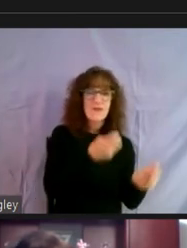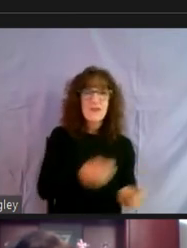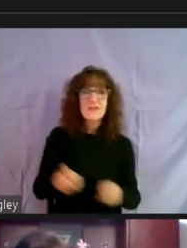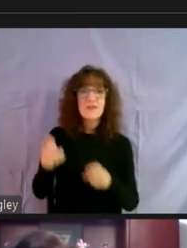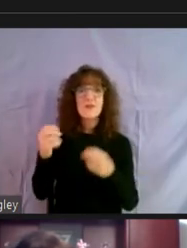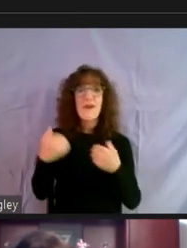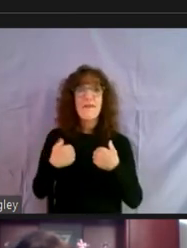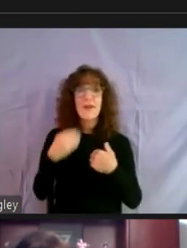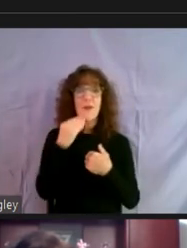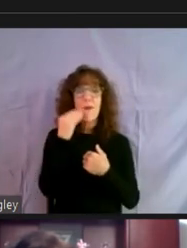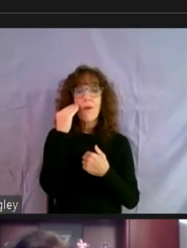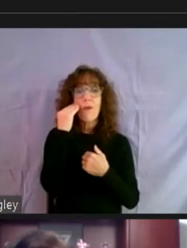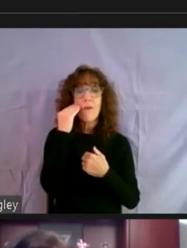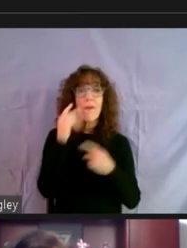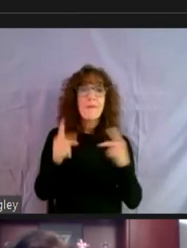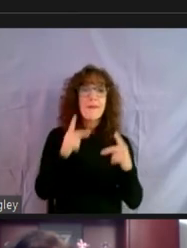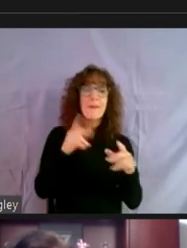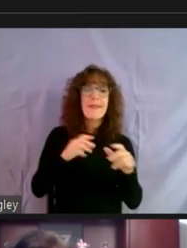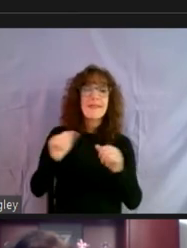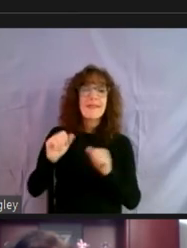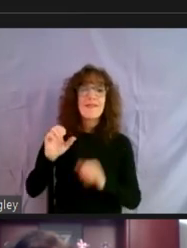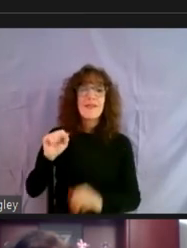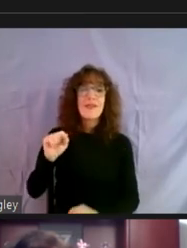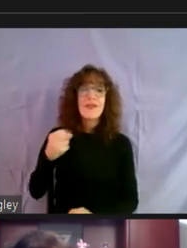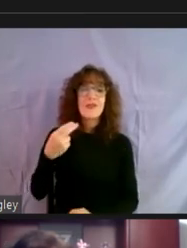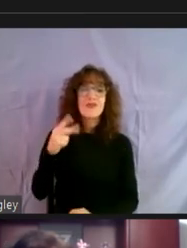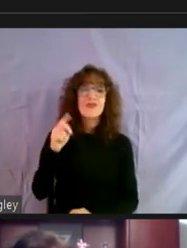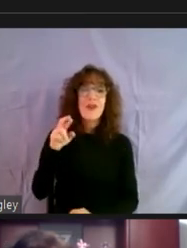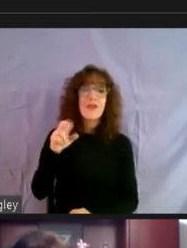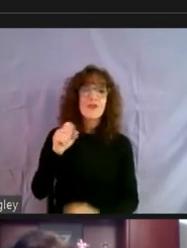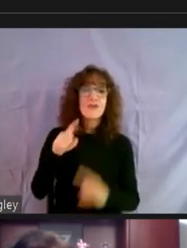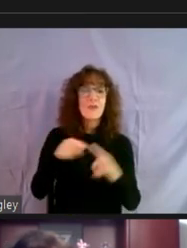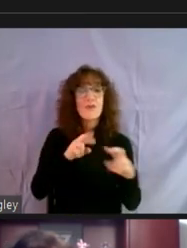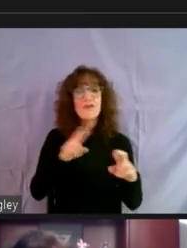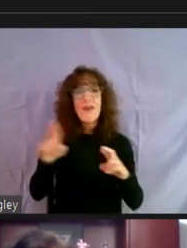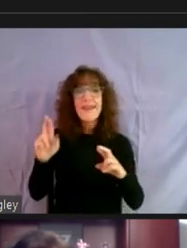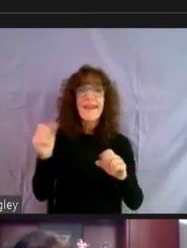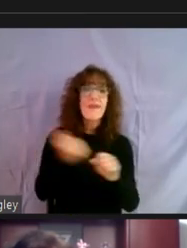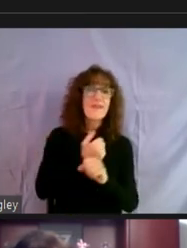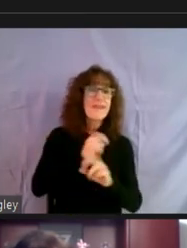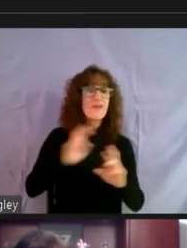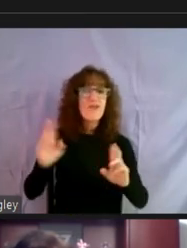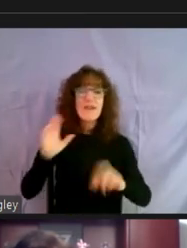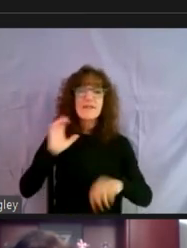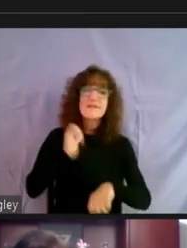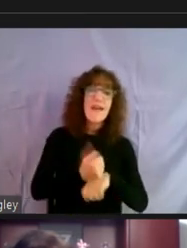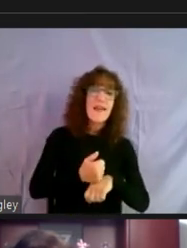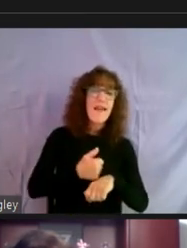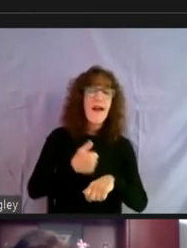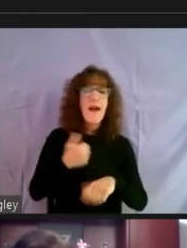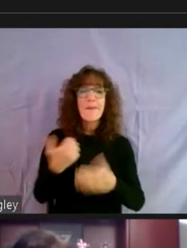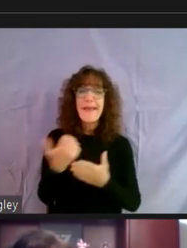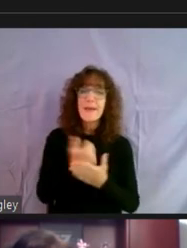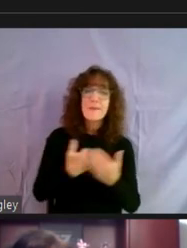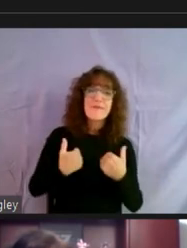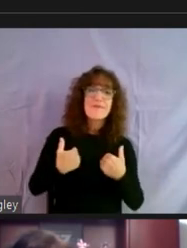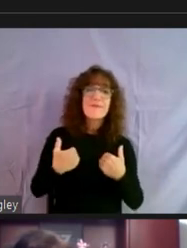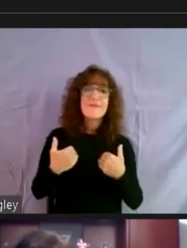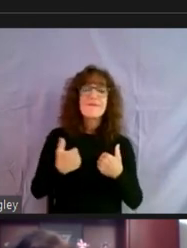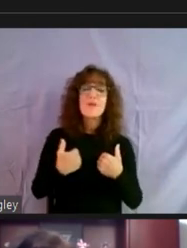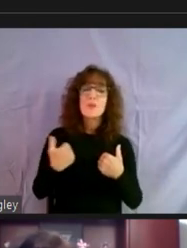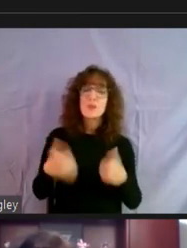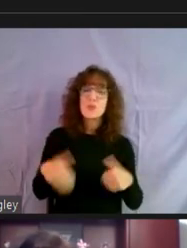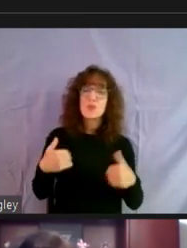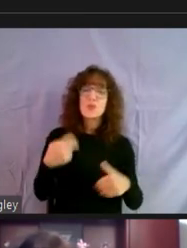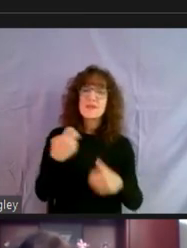um, folks coming out of shelters in Anne Arundel County, when they're ready and they have everything set up and they've got some income and ready to go, it's really hard